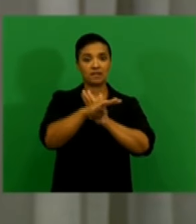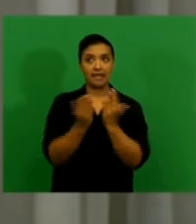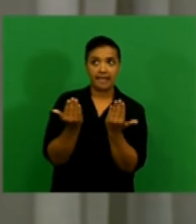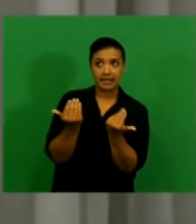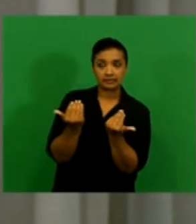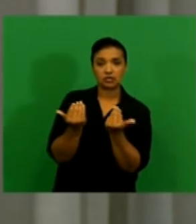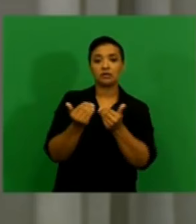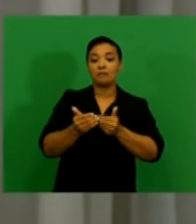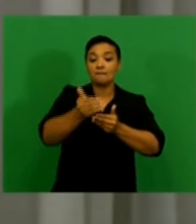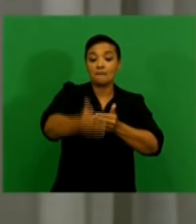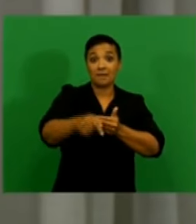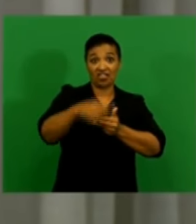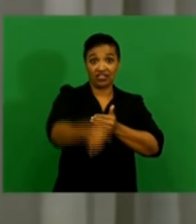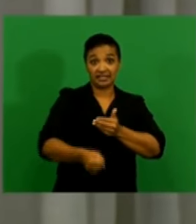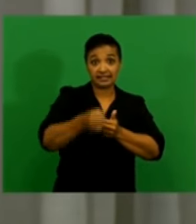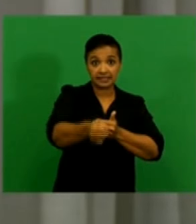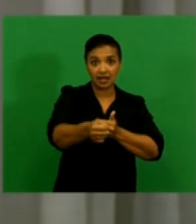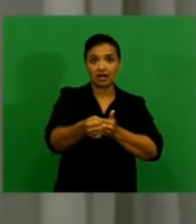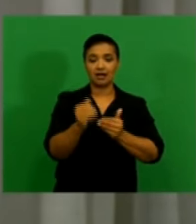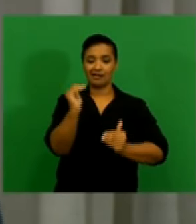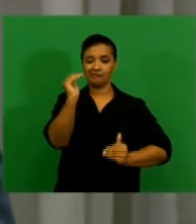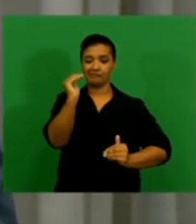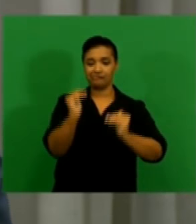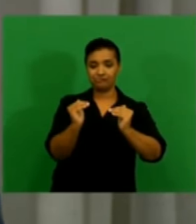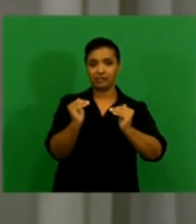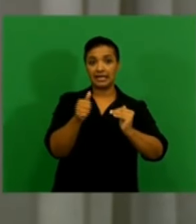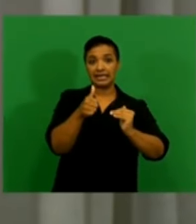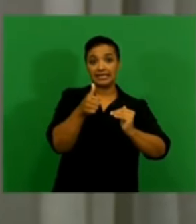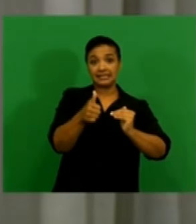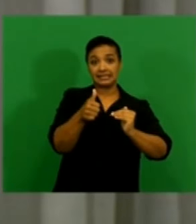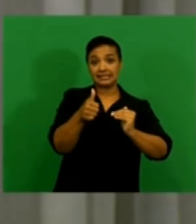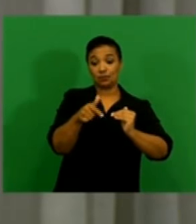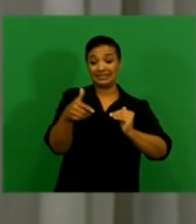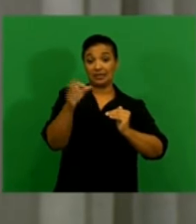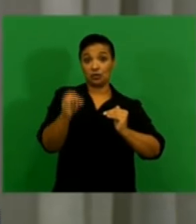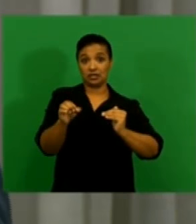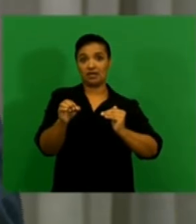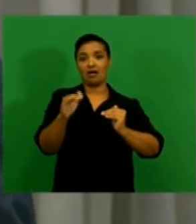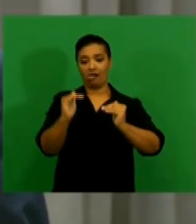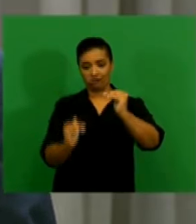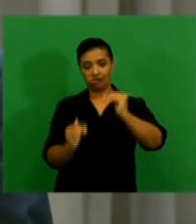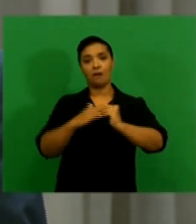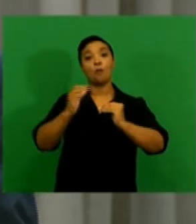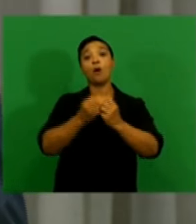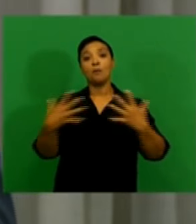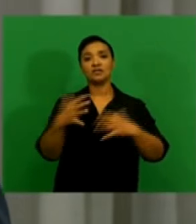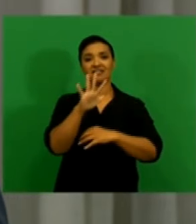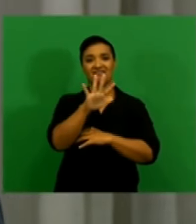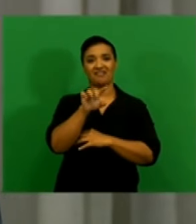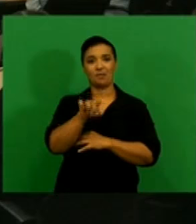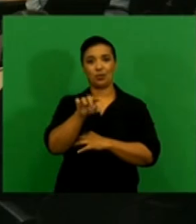for 2017, declining from 6% in the third quarter to 5.8%.